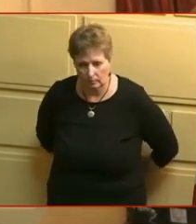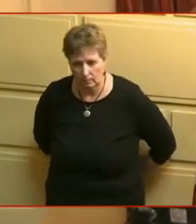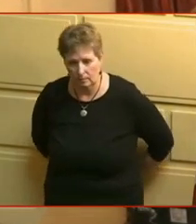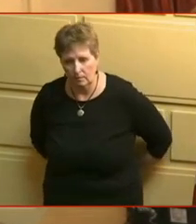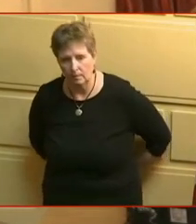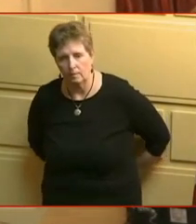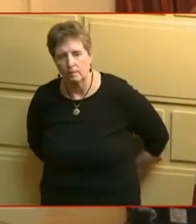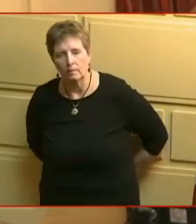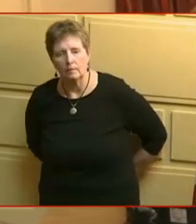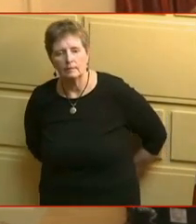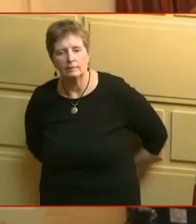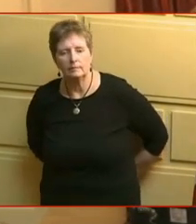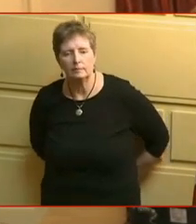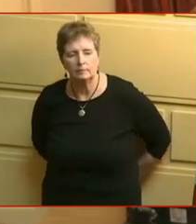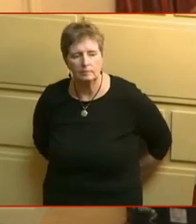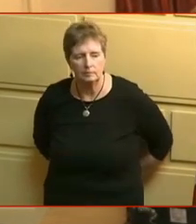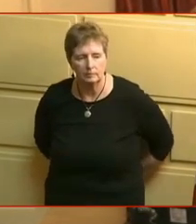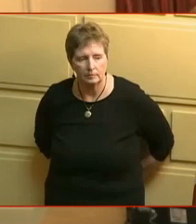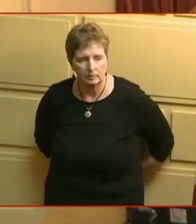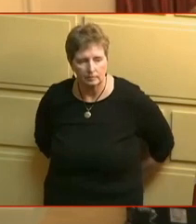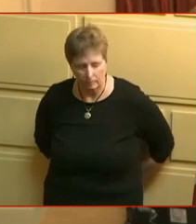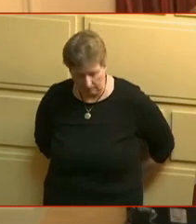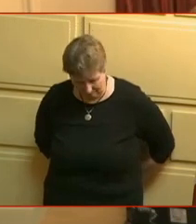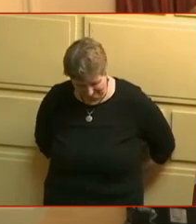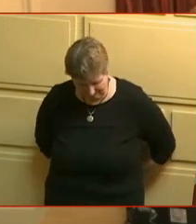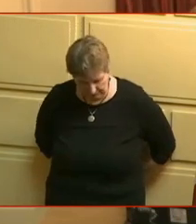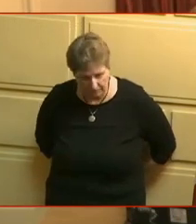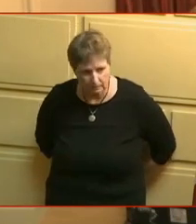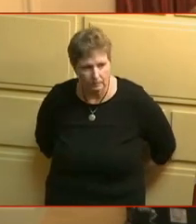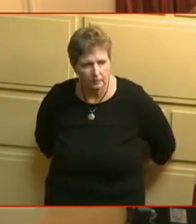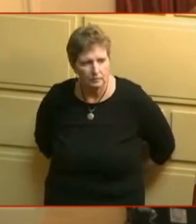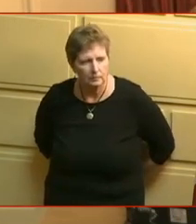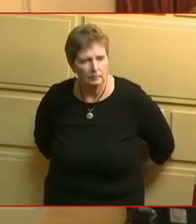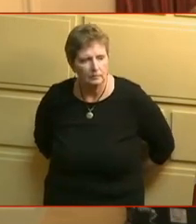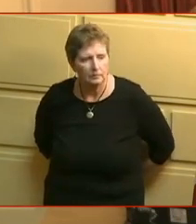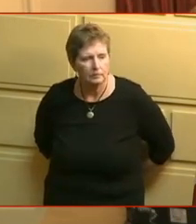paih Dei Sauron p.m. papyrsta garaje